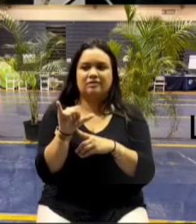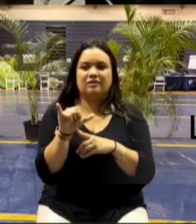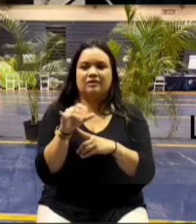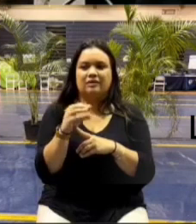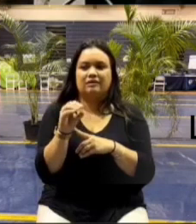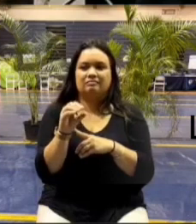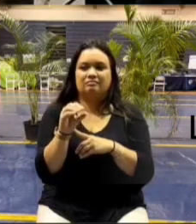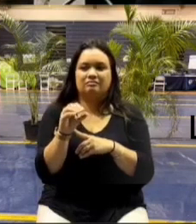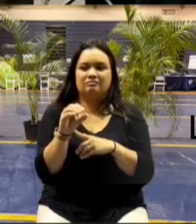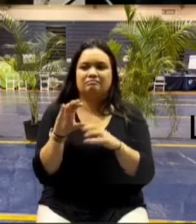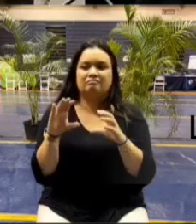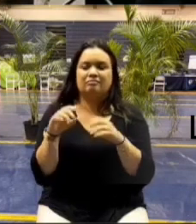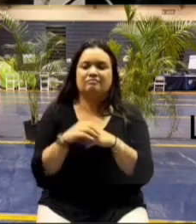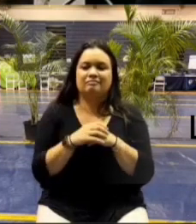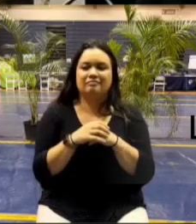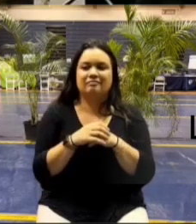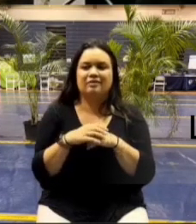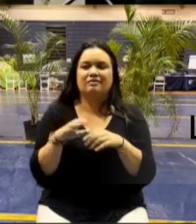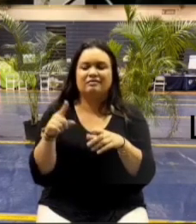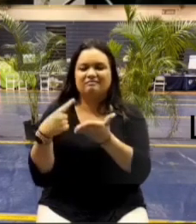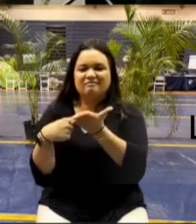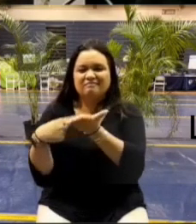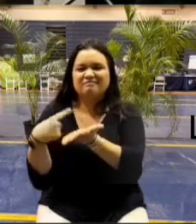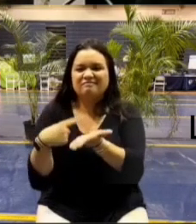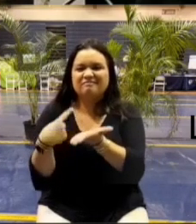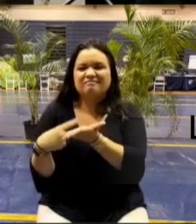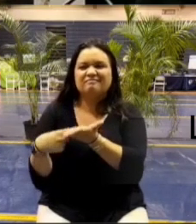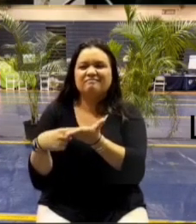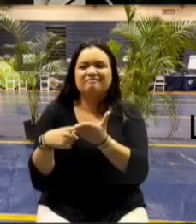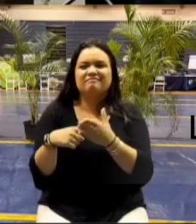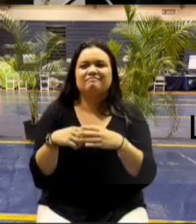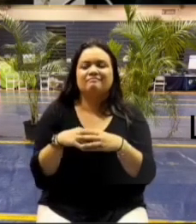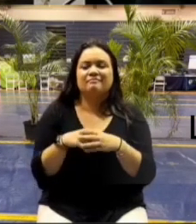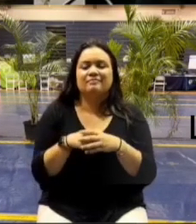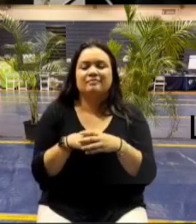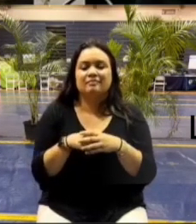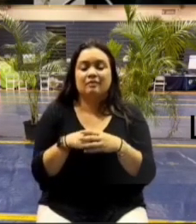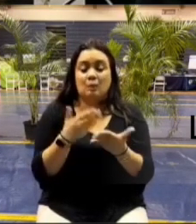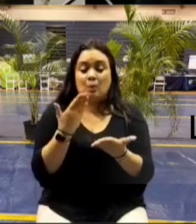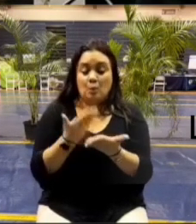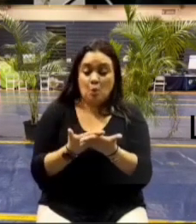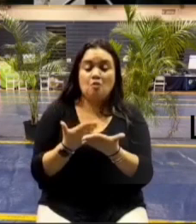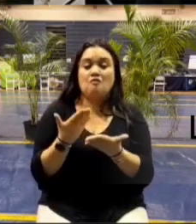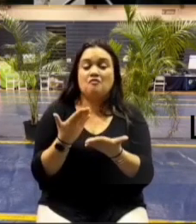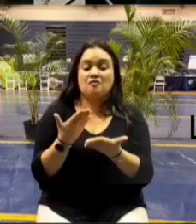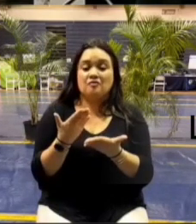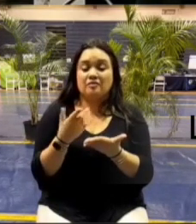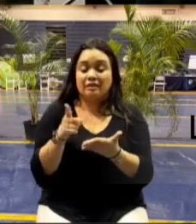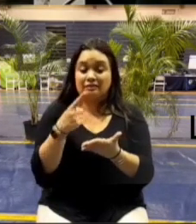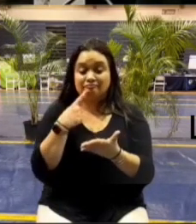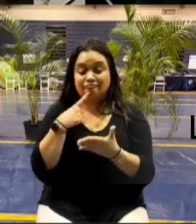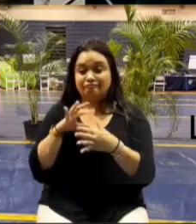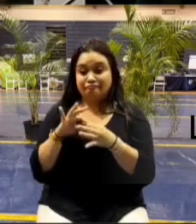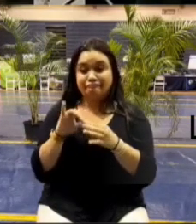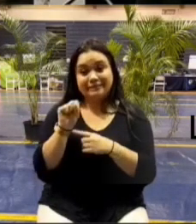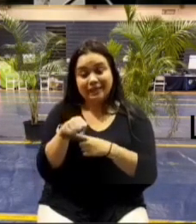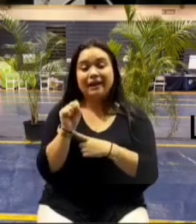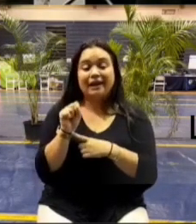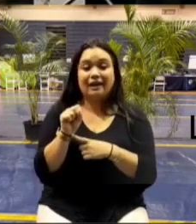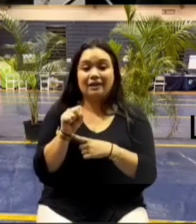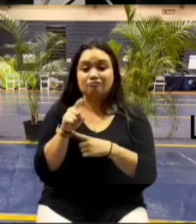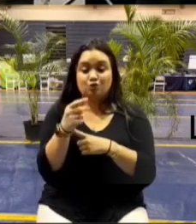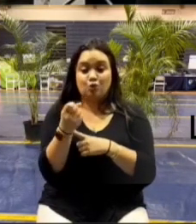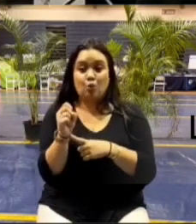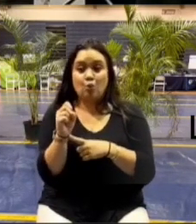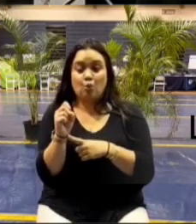and our documents and our proof and they say yeah you're